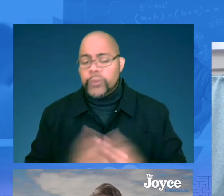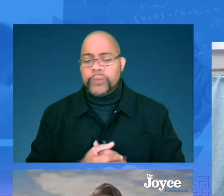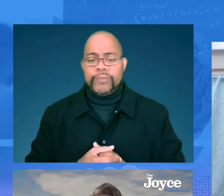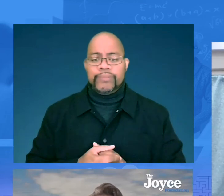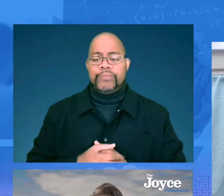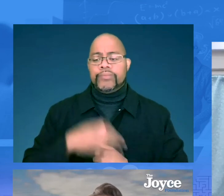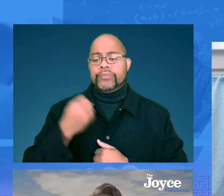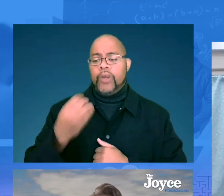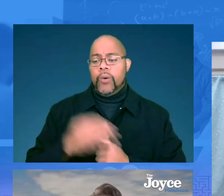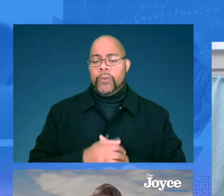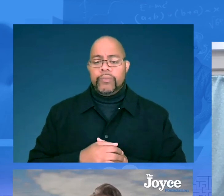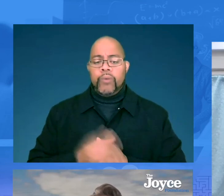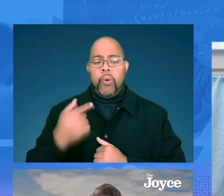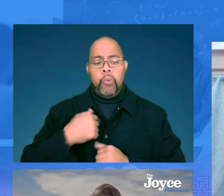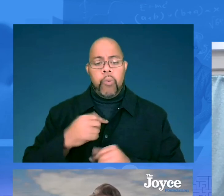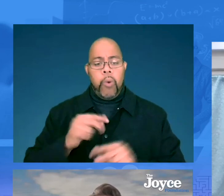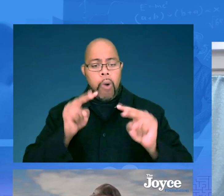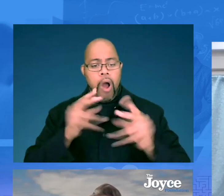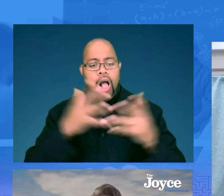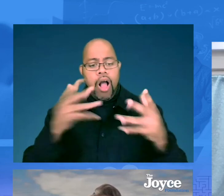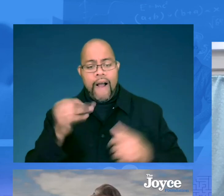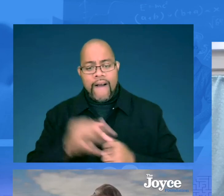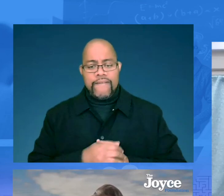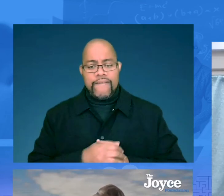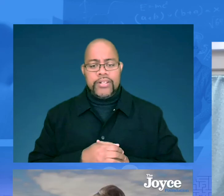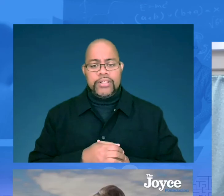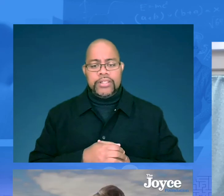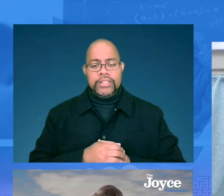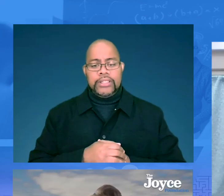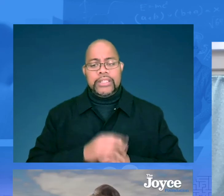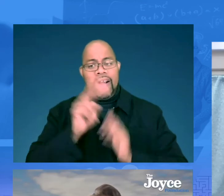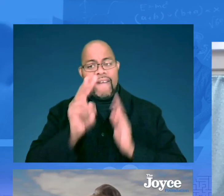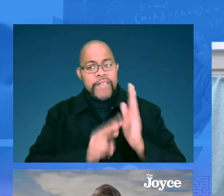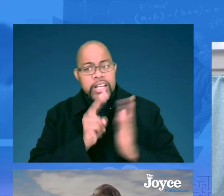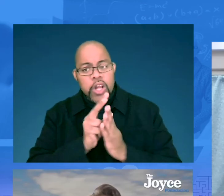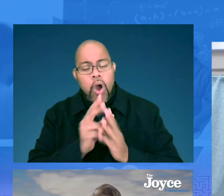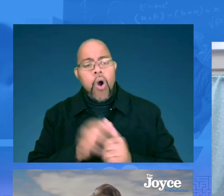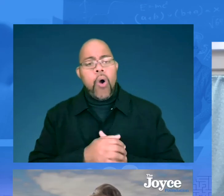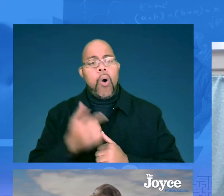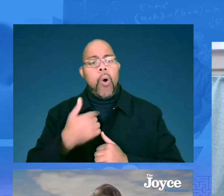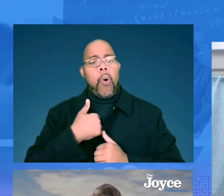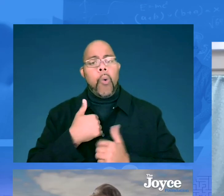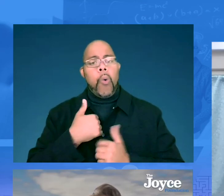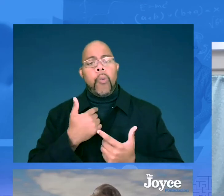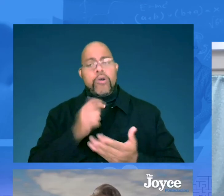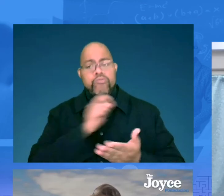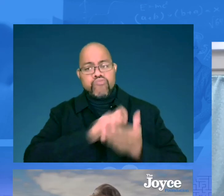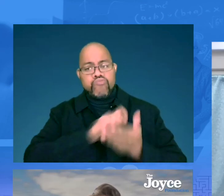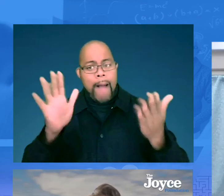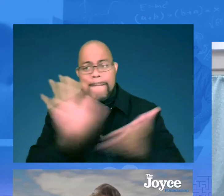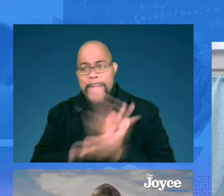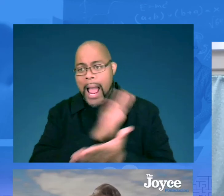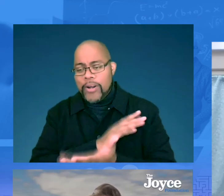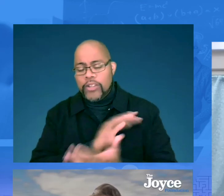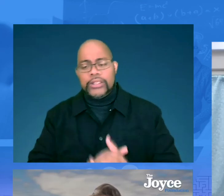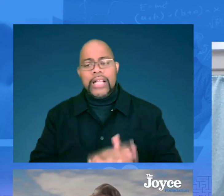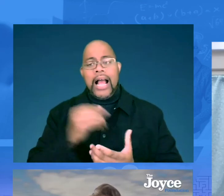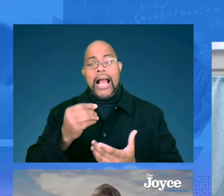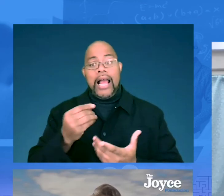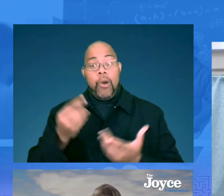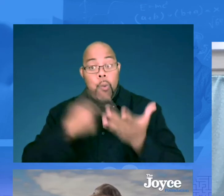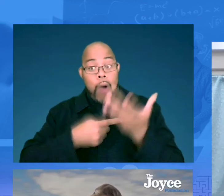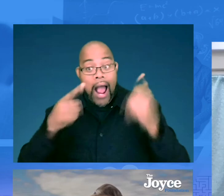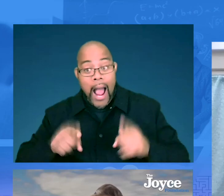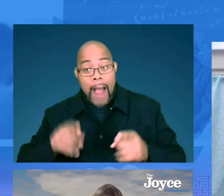trying to figure out what we could do. So, we watched a lot of videos. We wrote a lot of